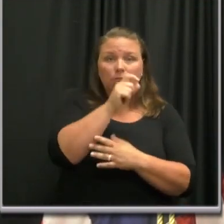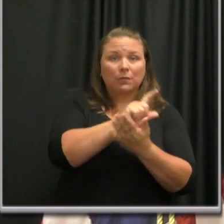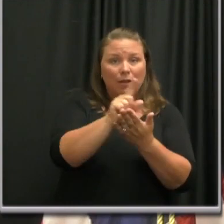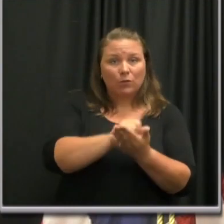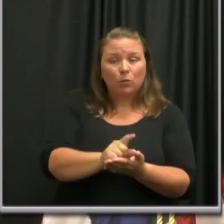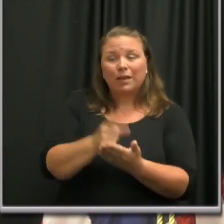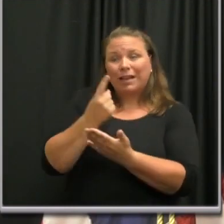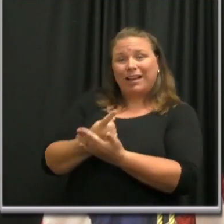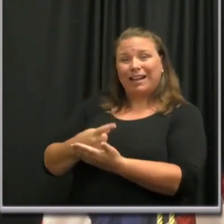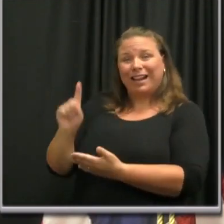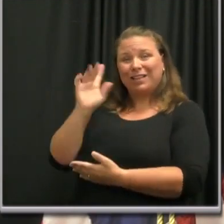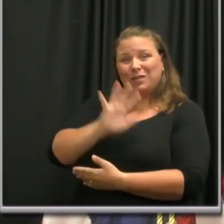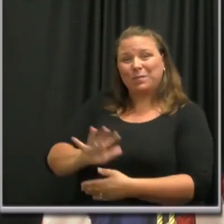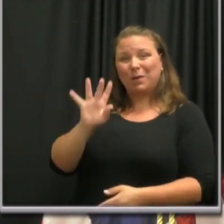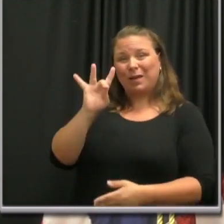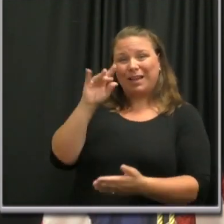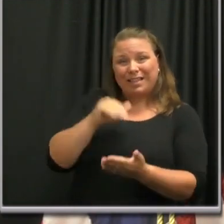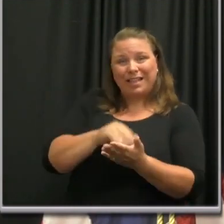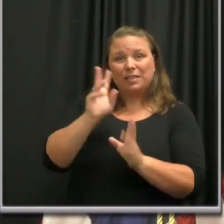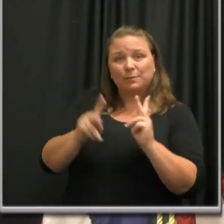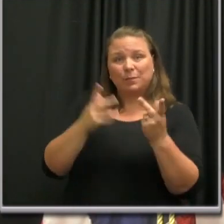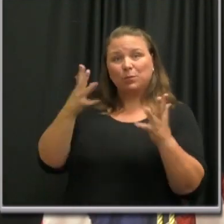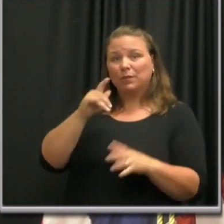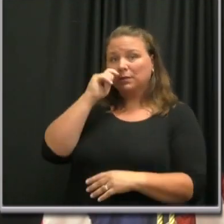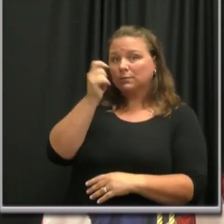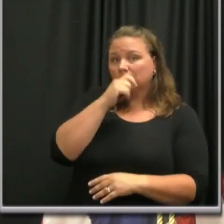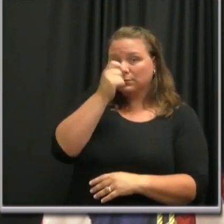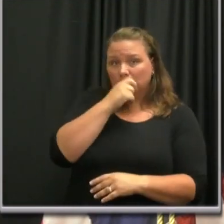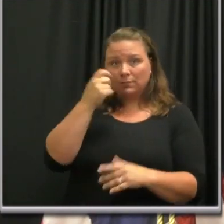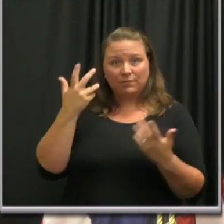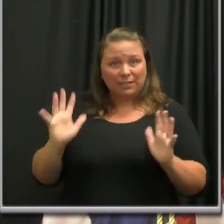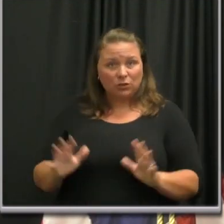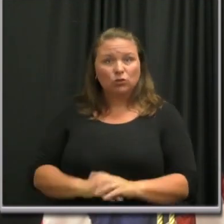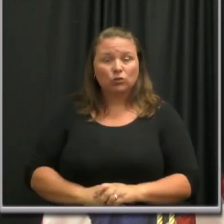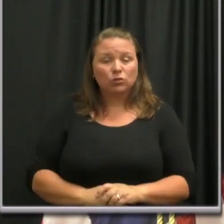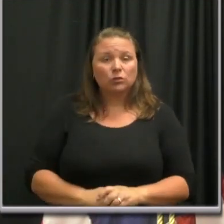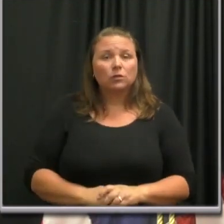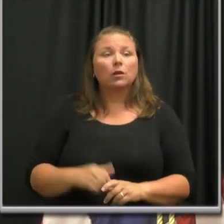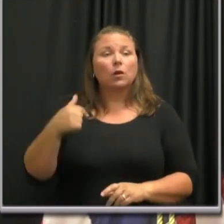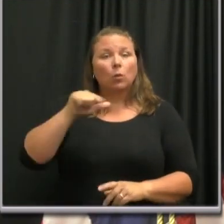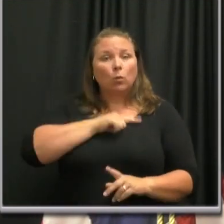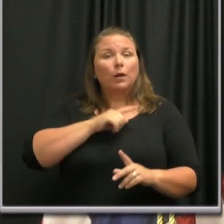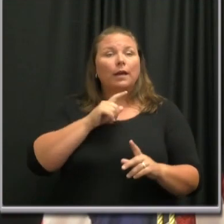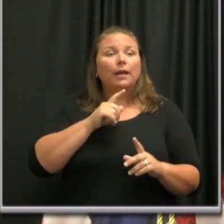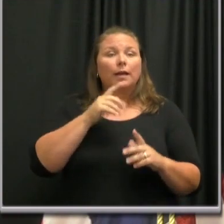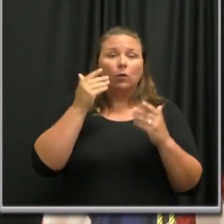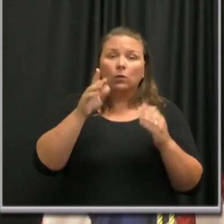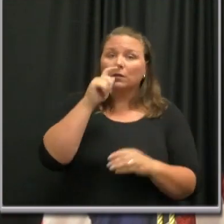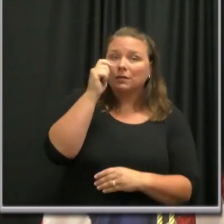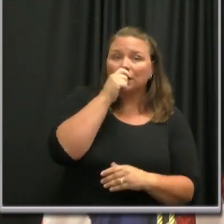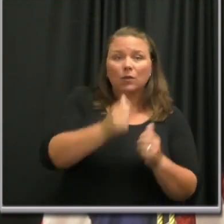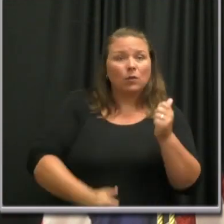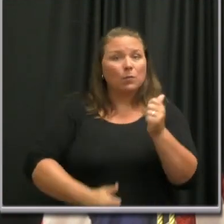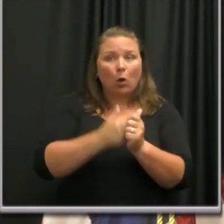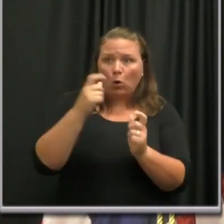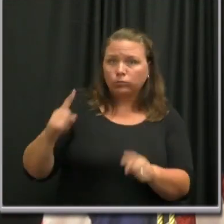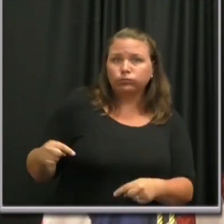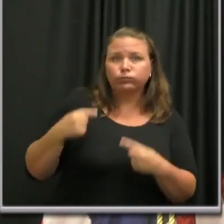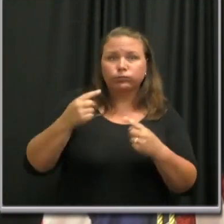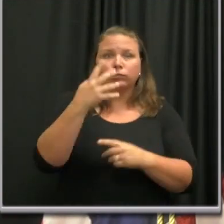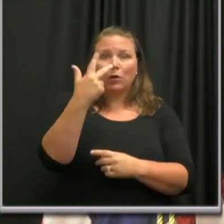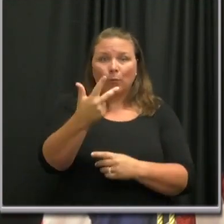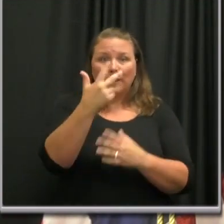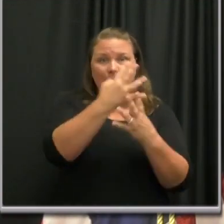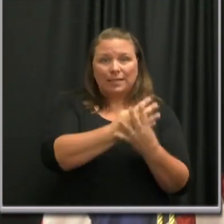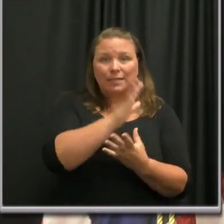Last week, around 8,000 Nashvilleians were tested. And we tested the most ever in our three community assessment